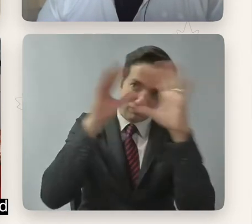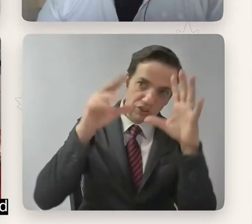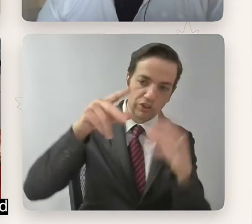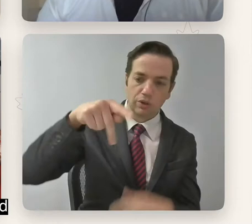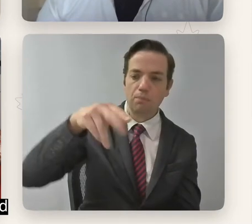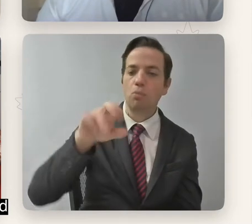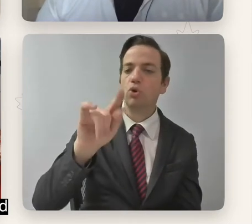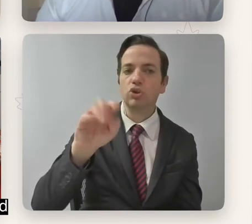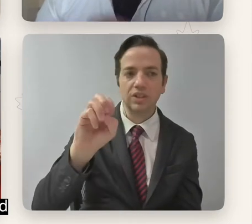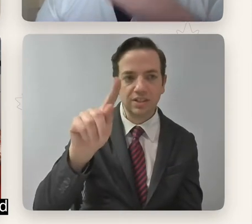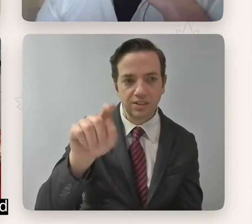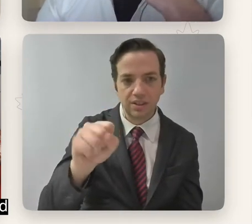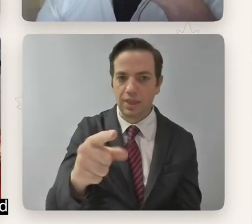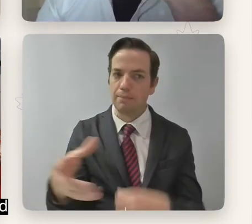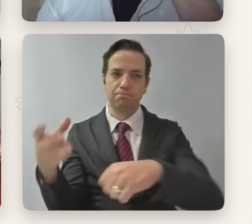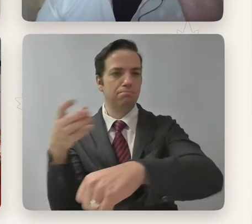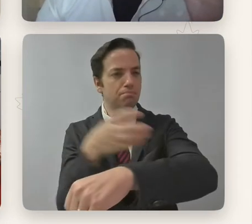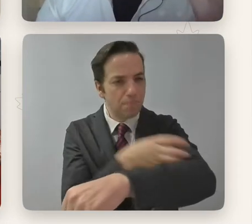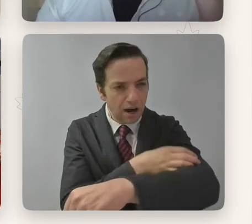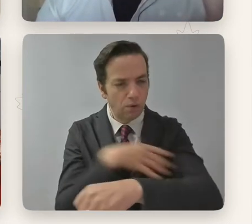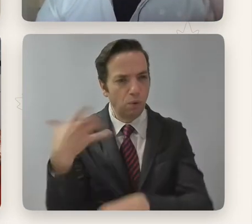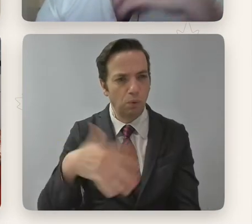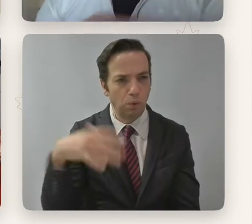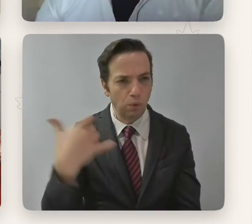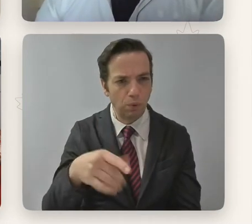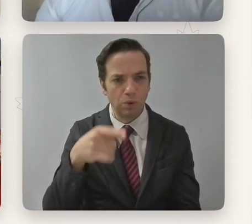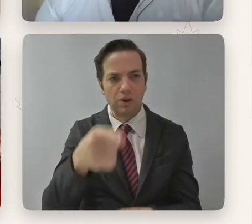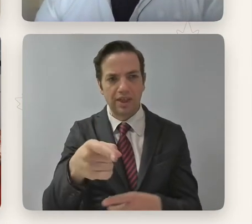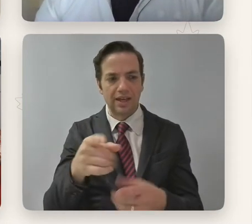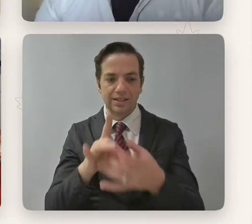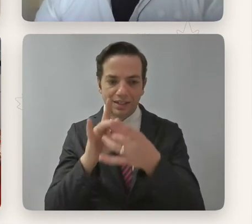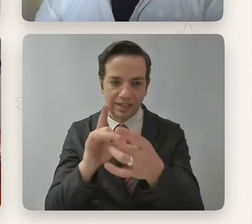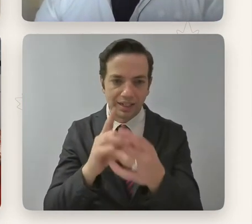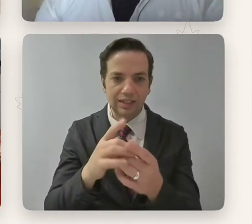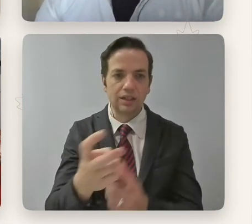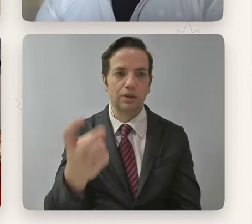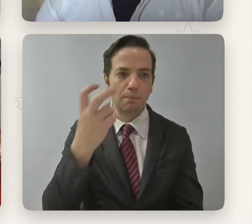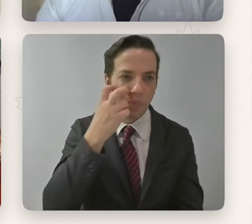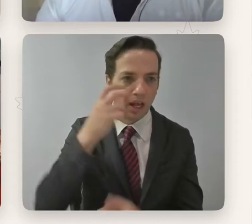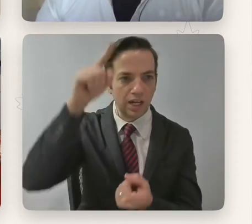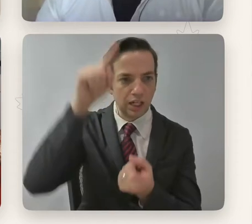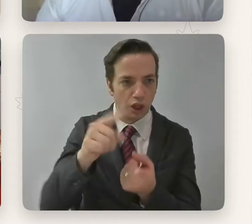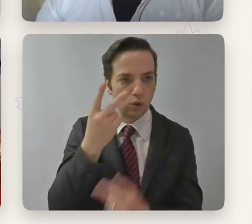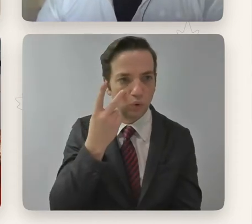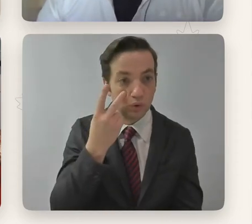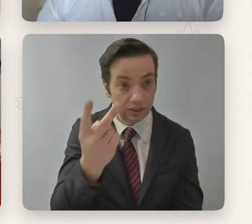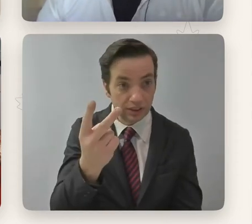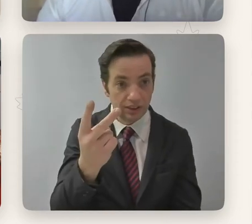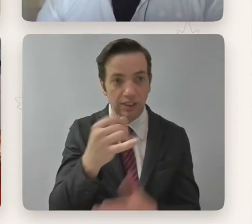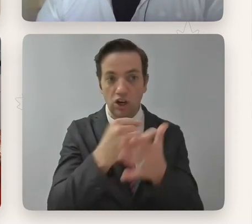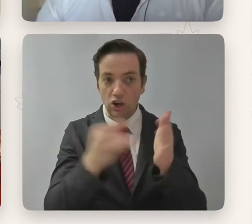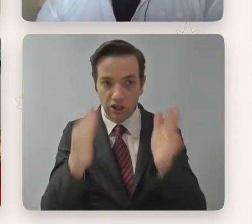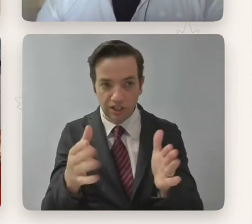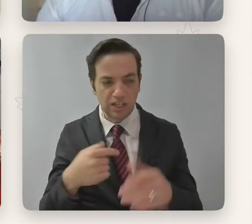invested in the creative process of blind and low vision artists, including yourself. And it strikes me rewatching the film that